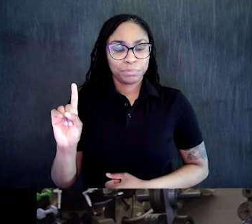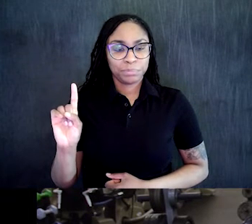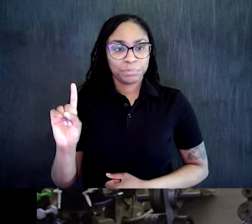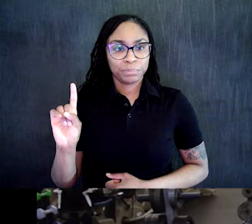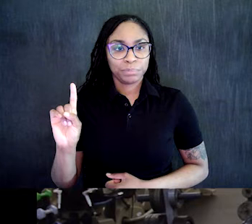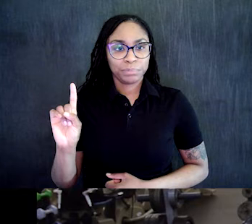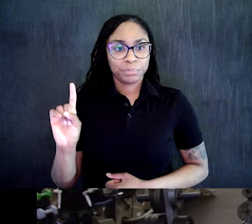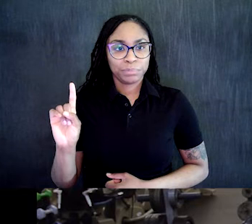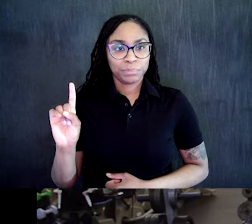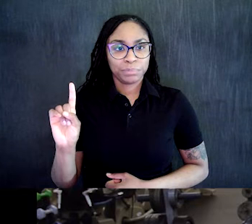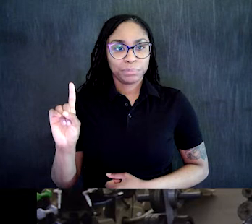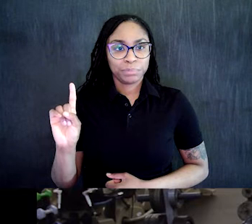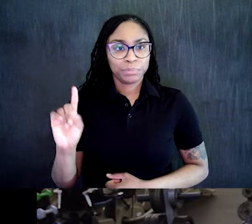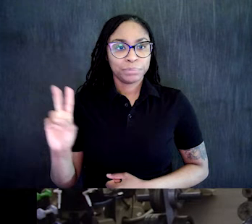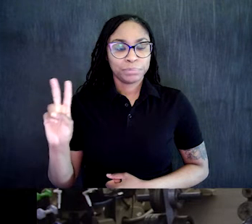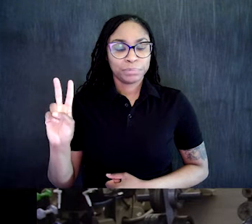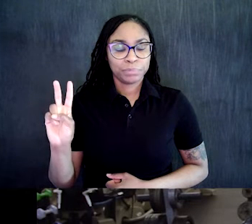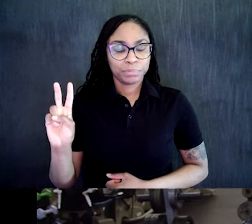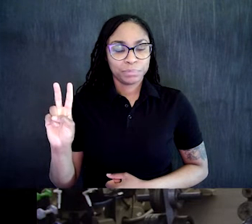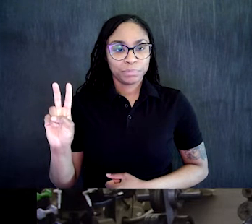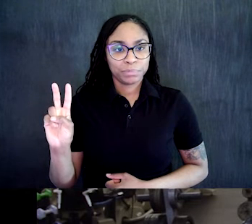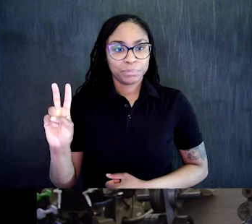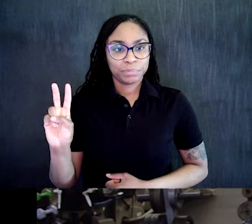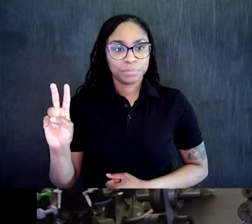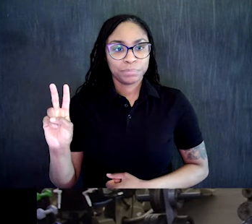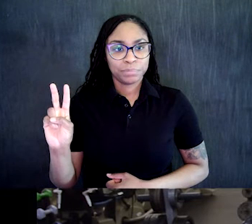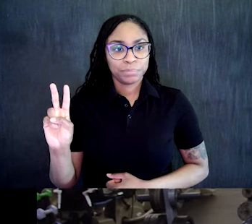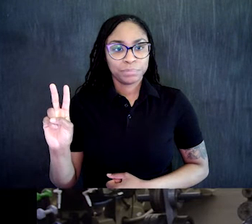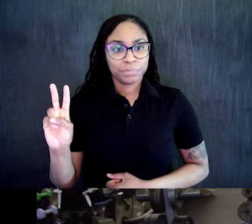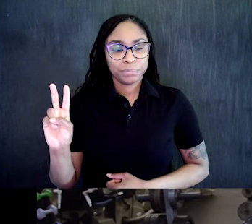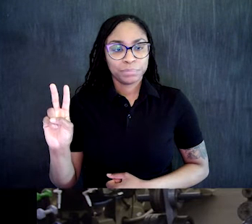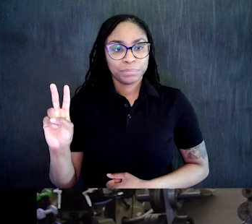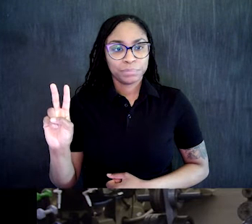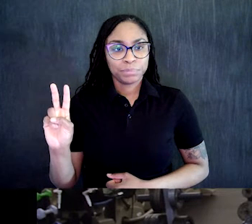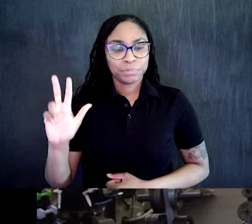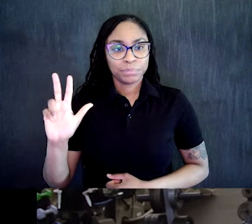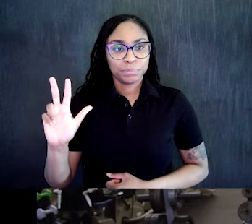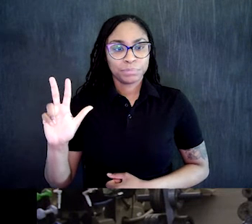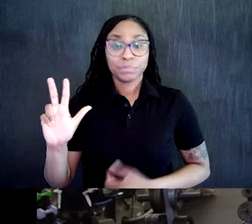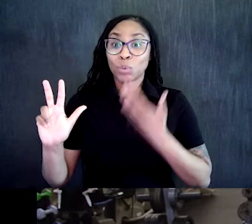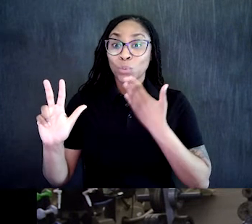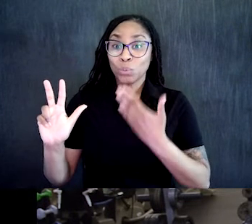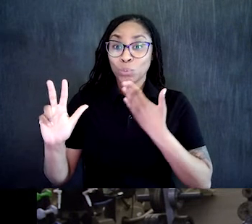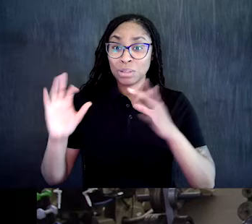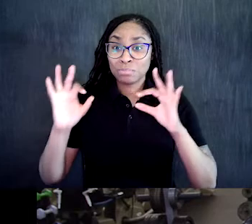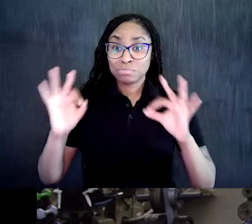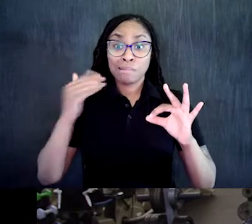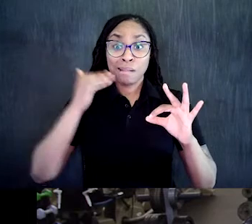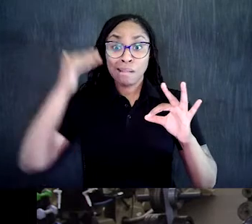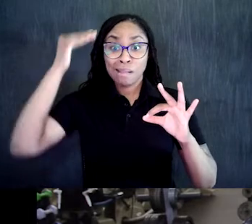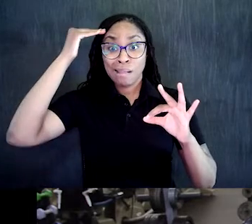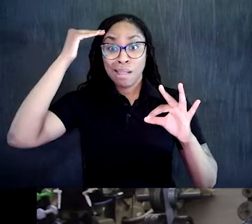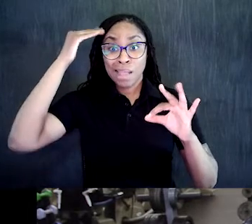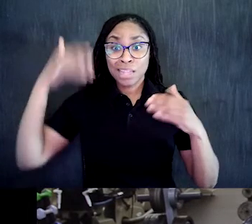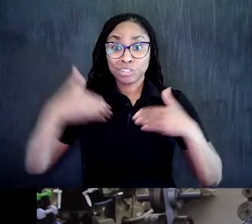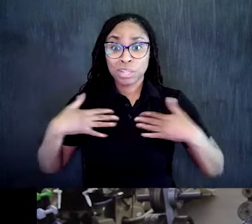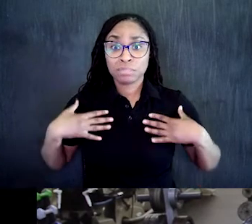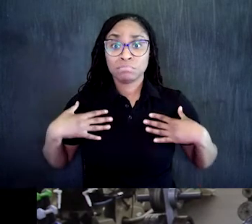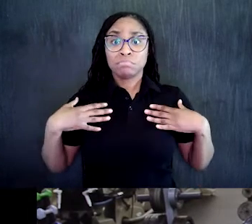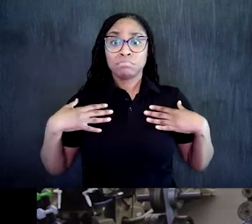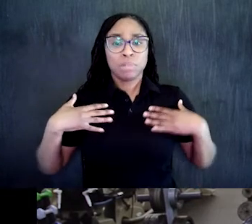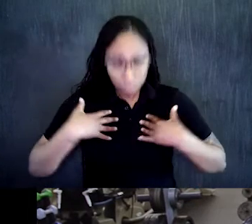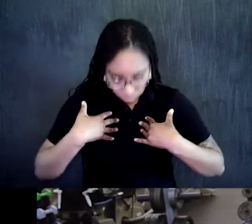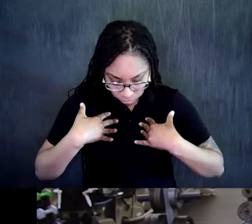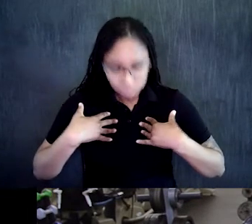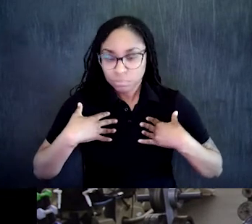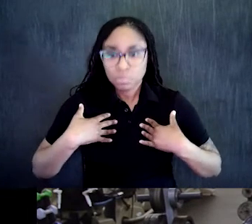is you're going to take a big step back with your left foot. You're going to drop down as if to kneel, right? So down and then back up, stepping